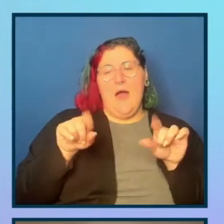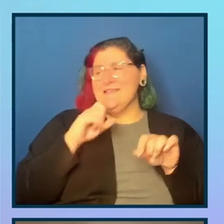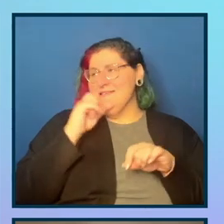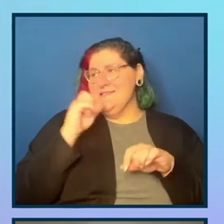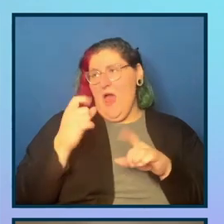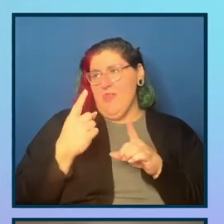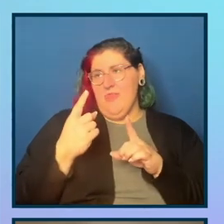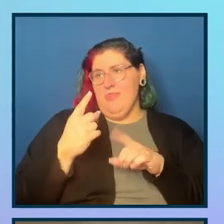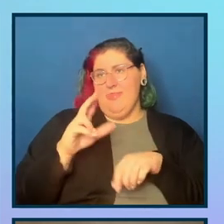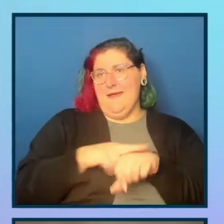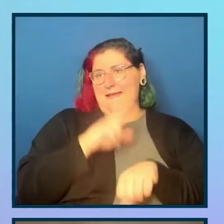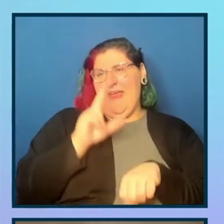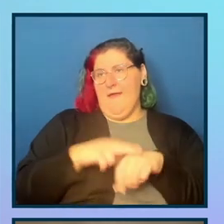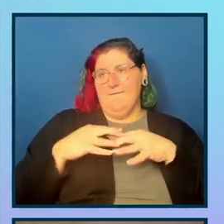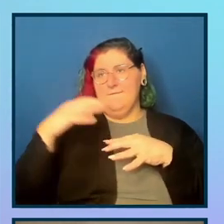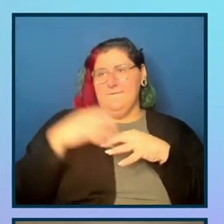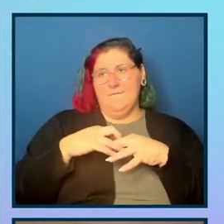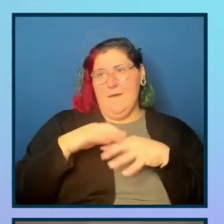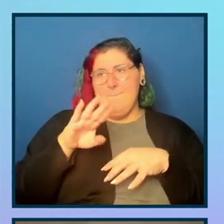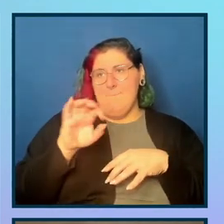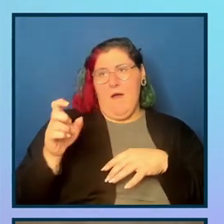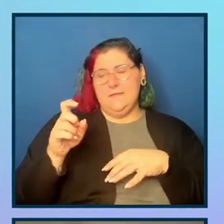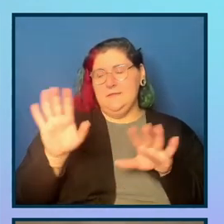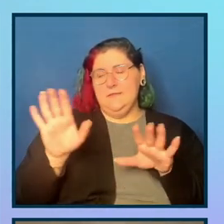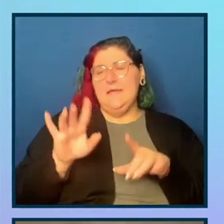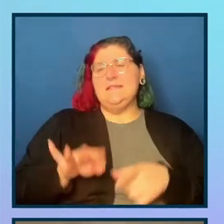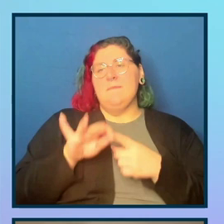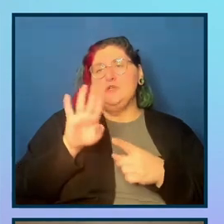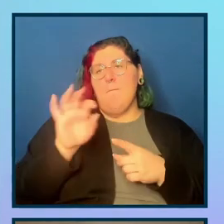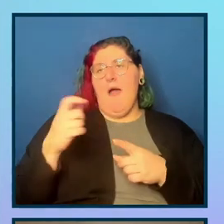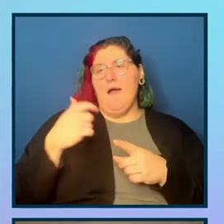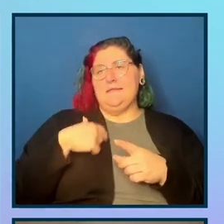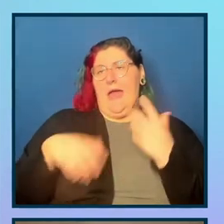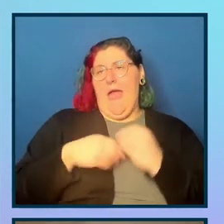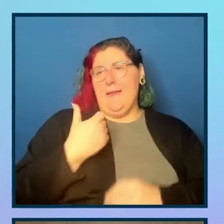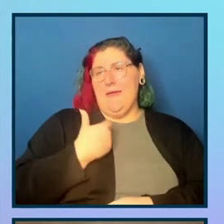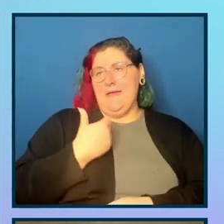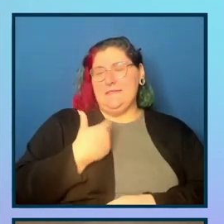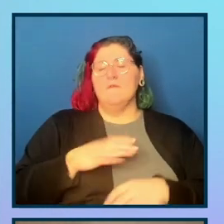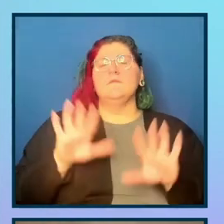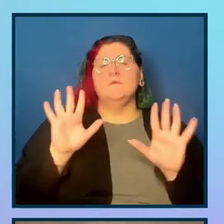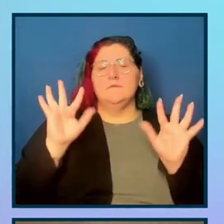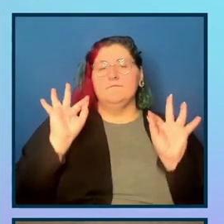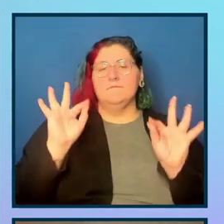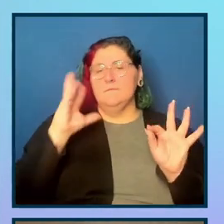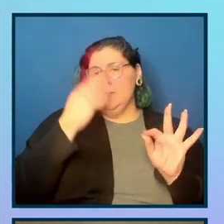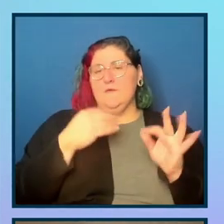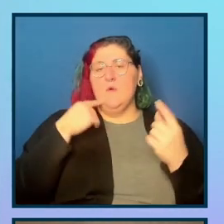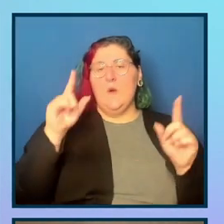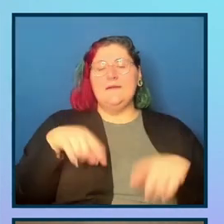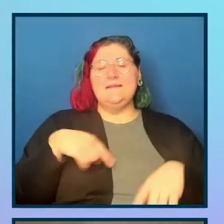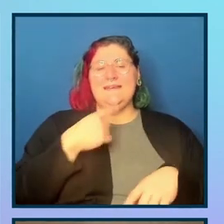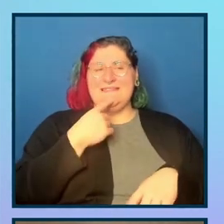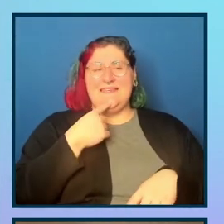we have an accessible name of editing code. Looks great. Roll of checkbox. Beautiful. Now the states it's saying, it's not checked right now. It's